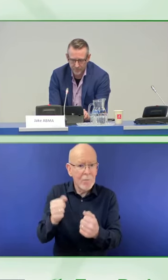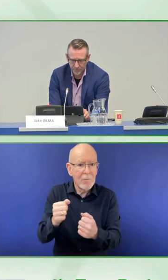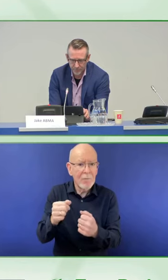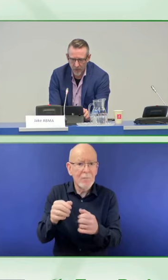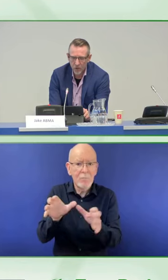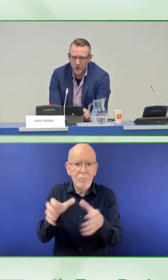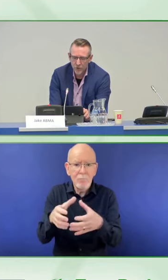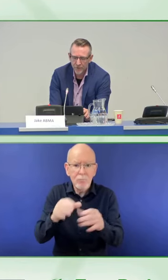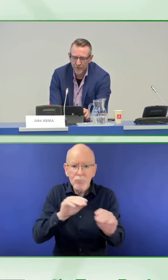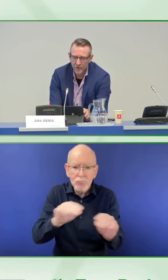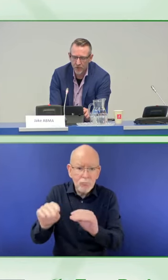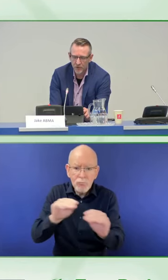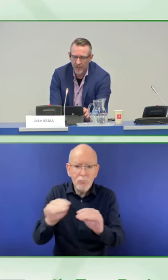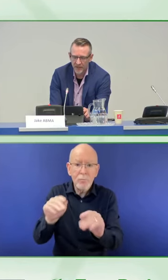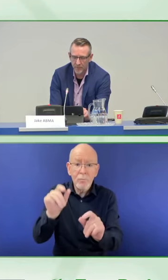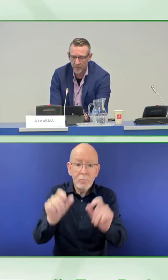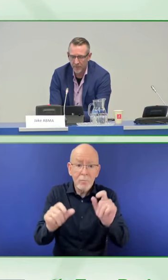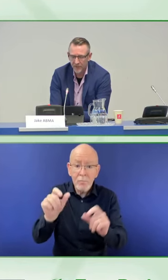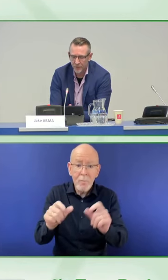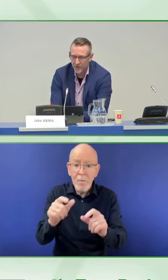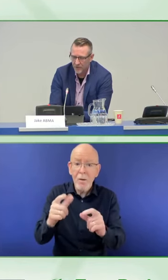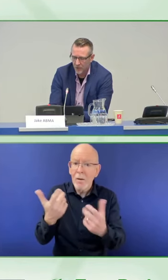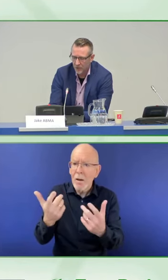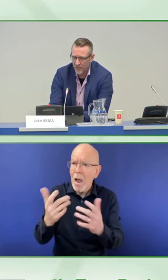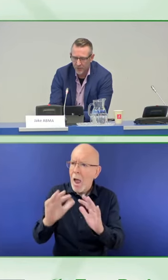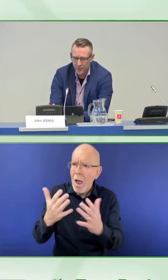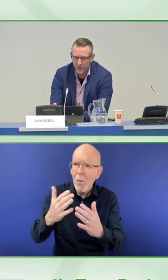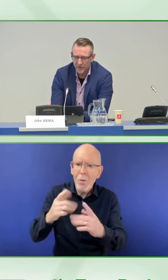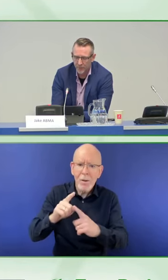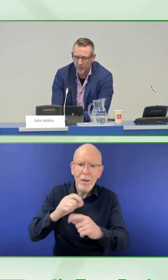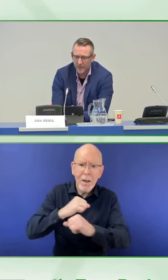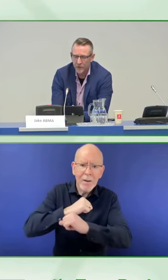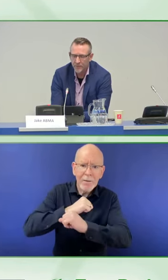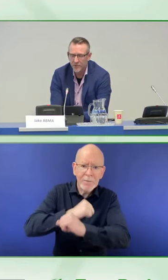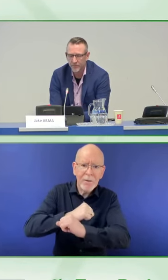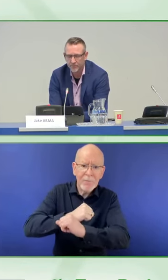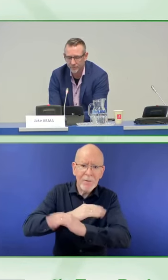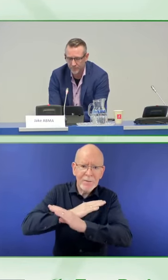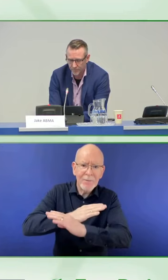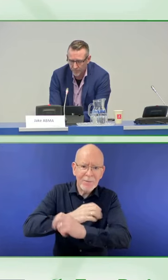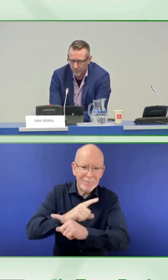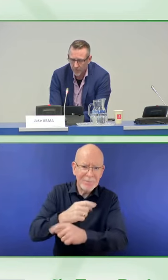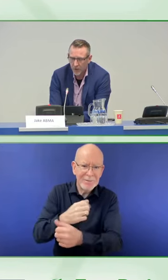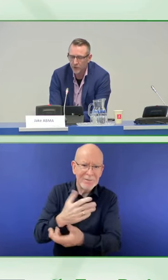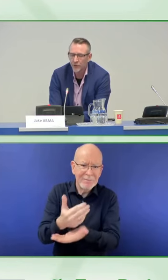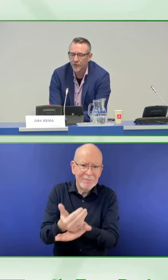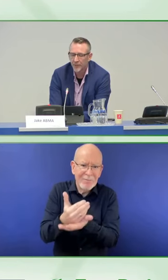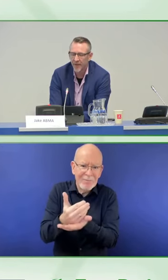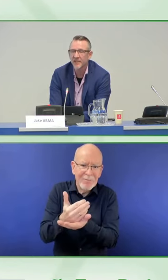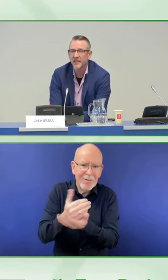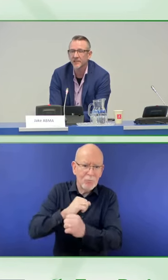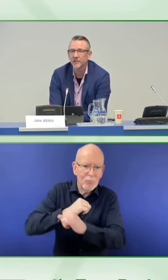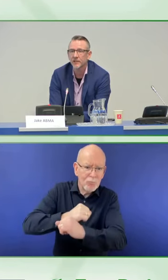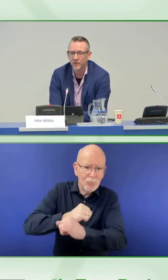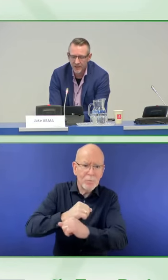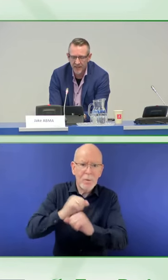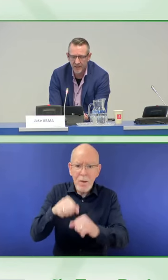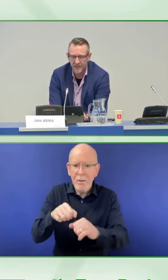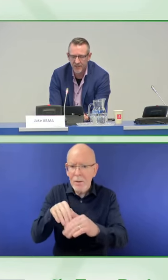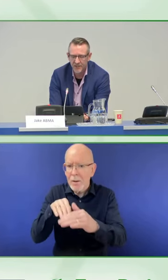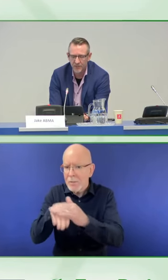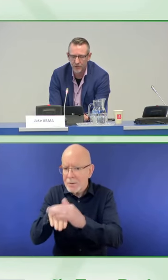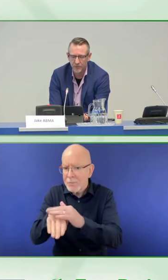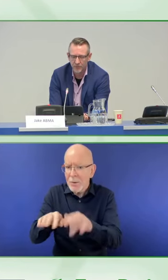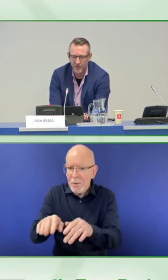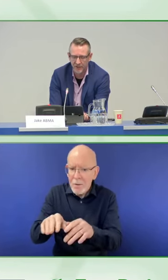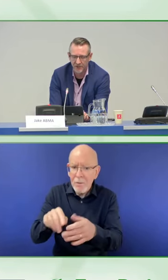ING also offers online support for platforms to learn the basics using